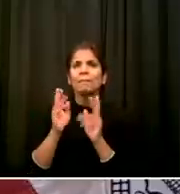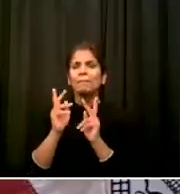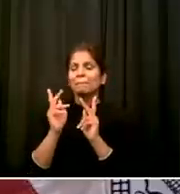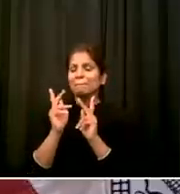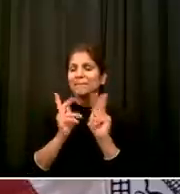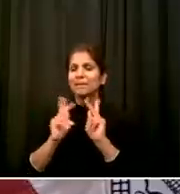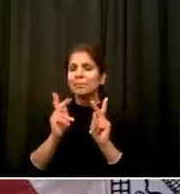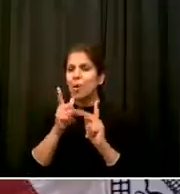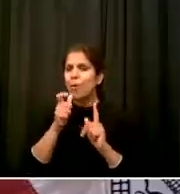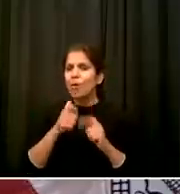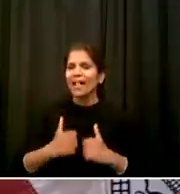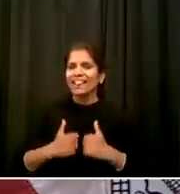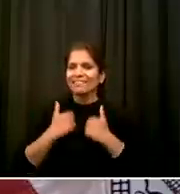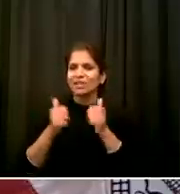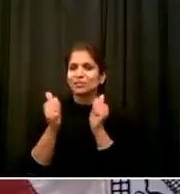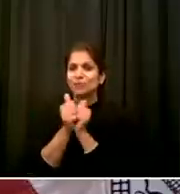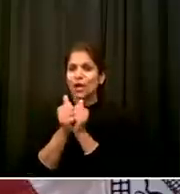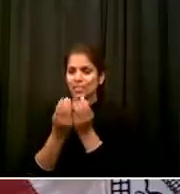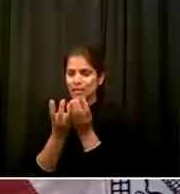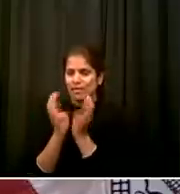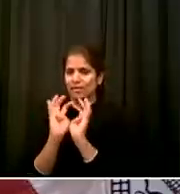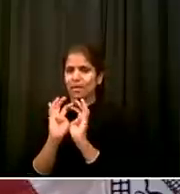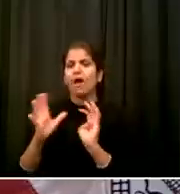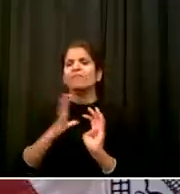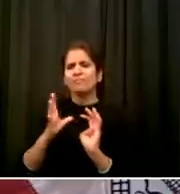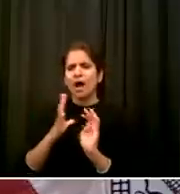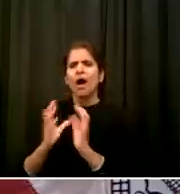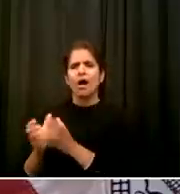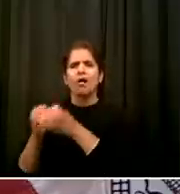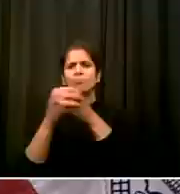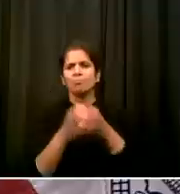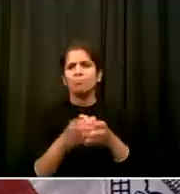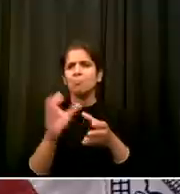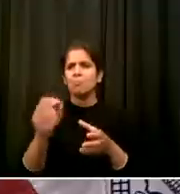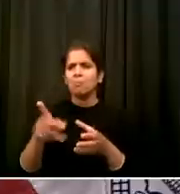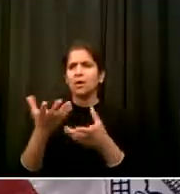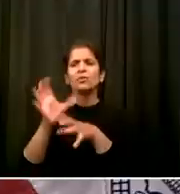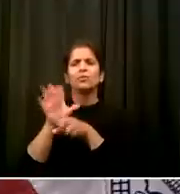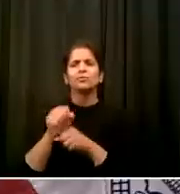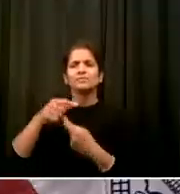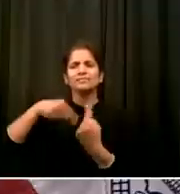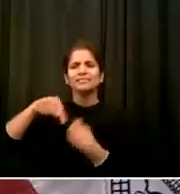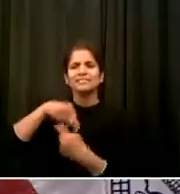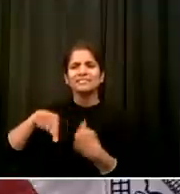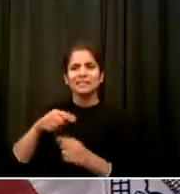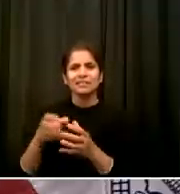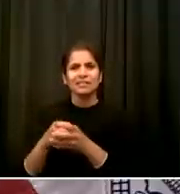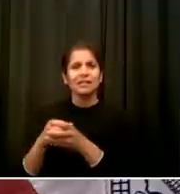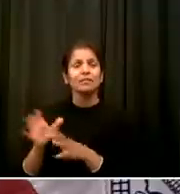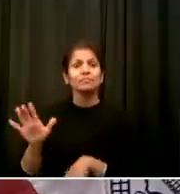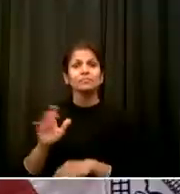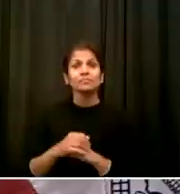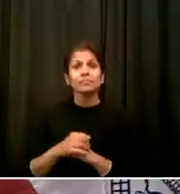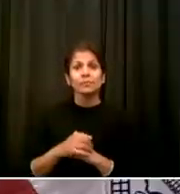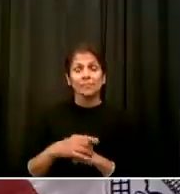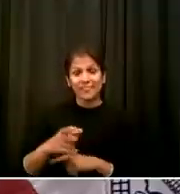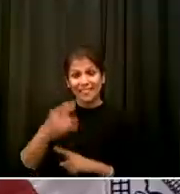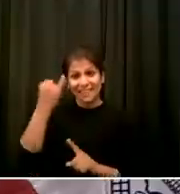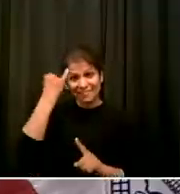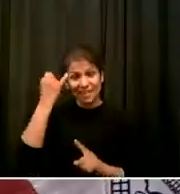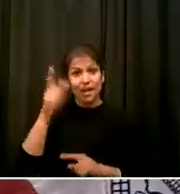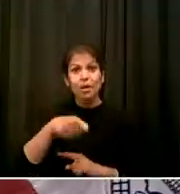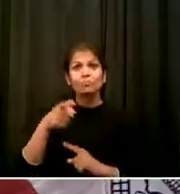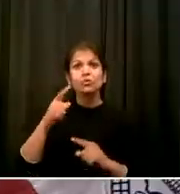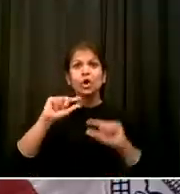additional exposure But I would just say if people are thinking about getting together with anyone they don't live under the same roof with